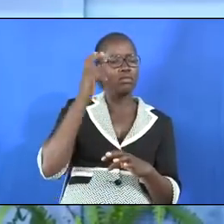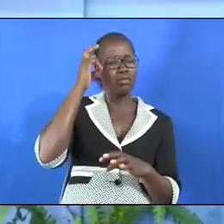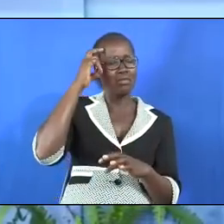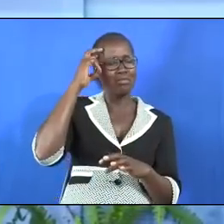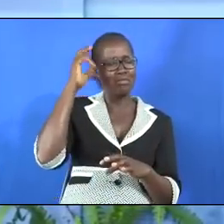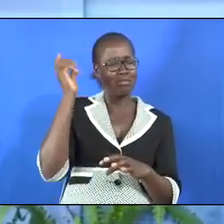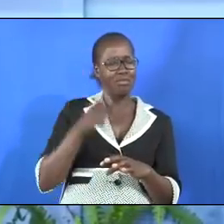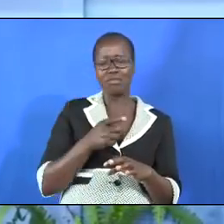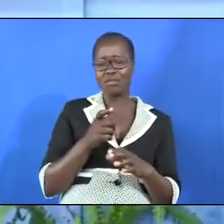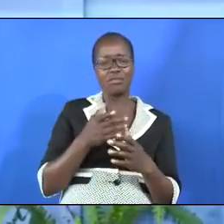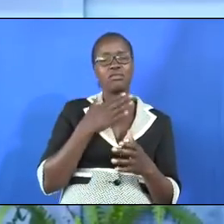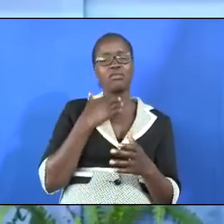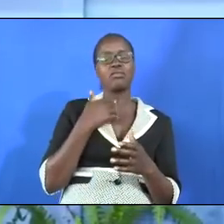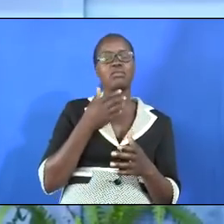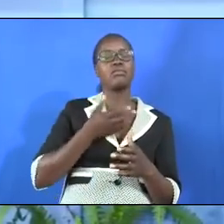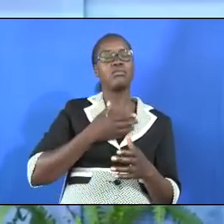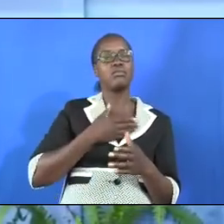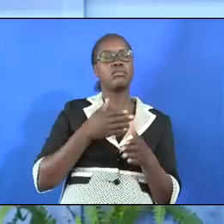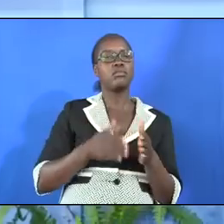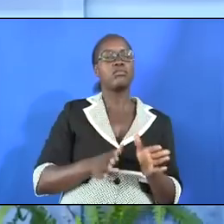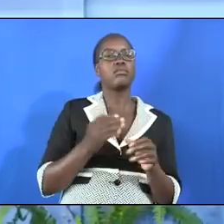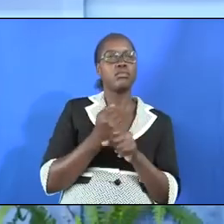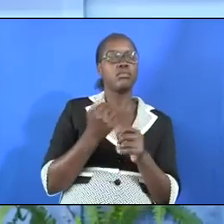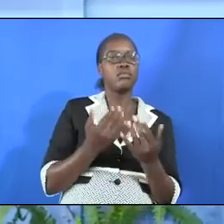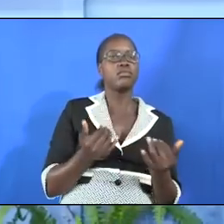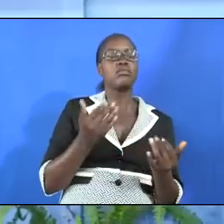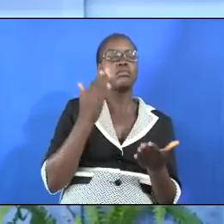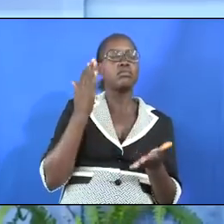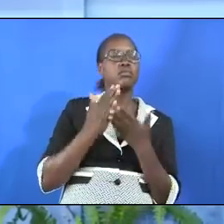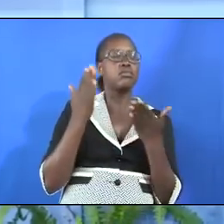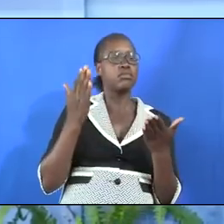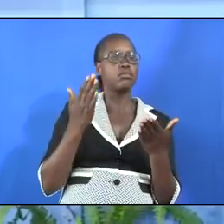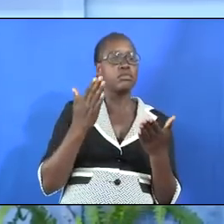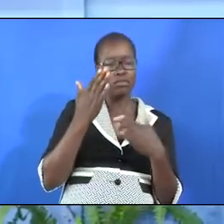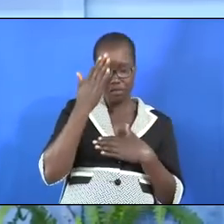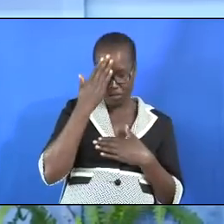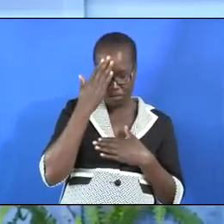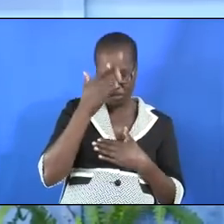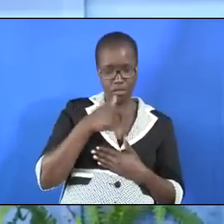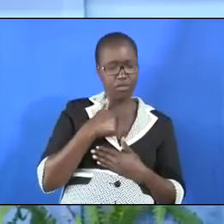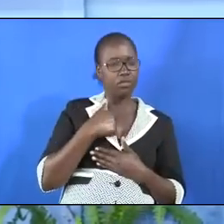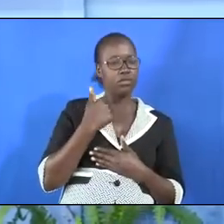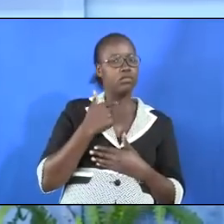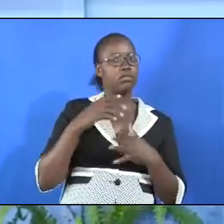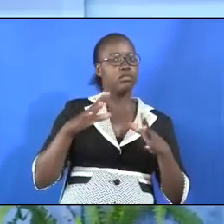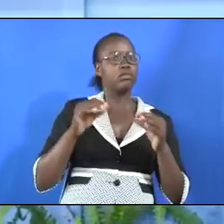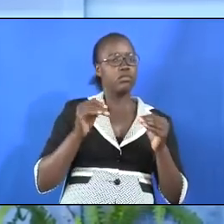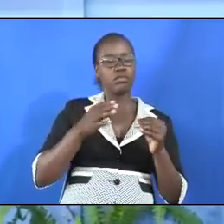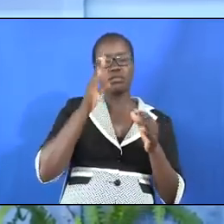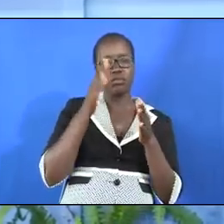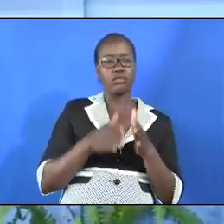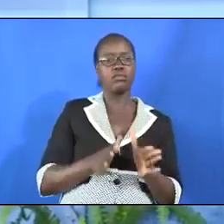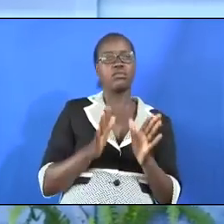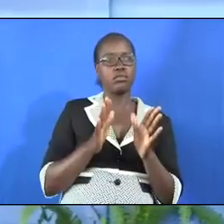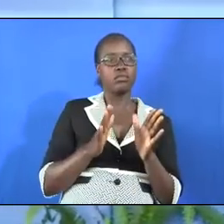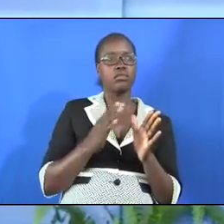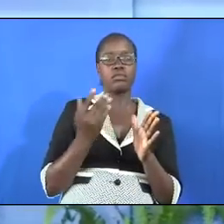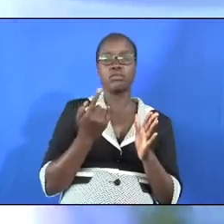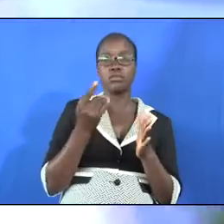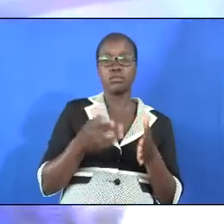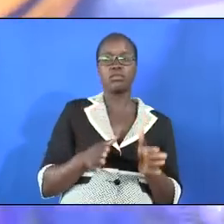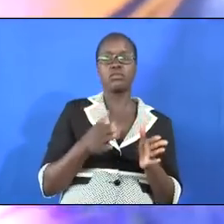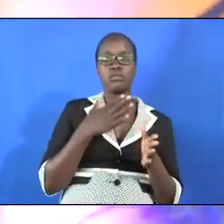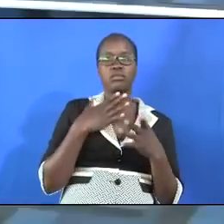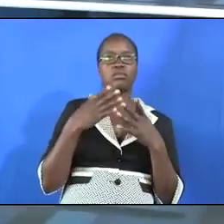demanding my own way of doing things I stop and I humble myself to accept God's way and that is the way